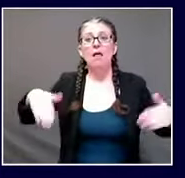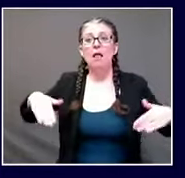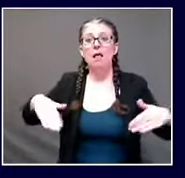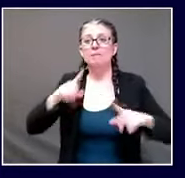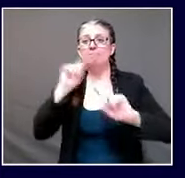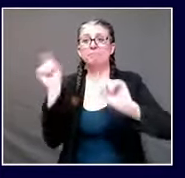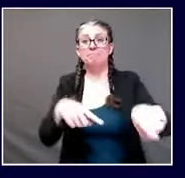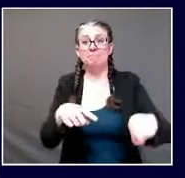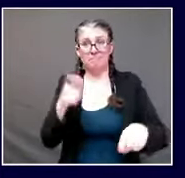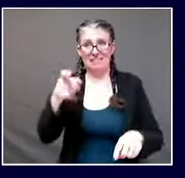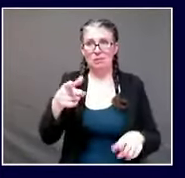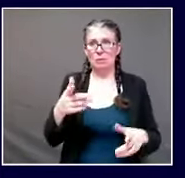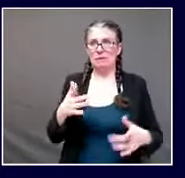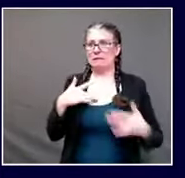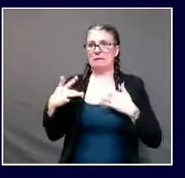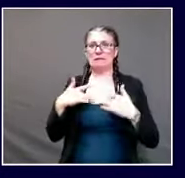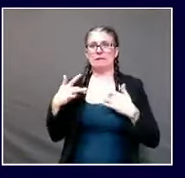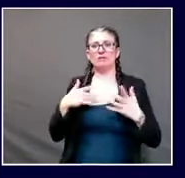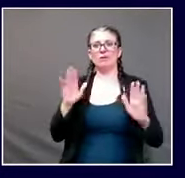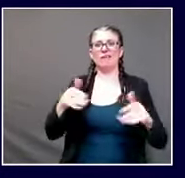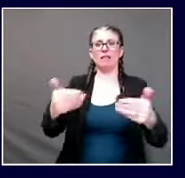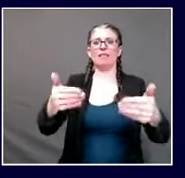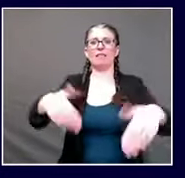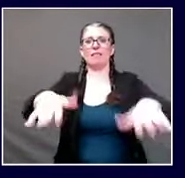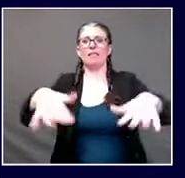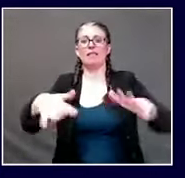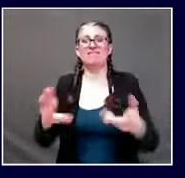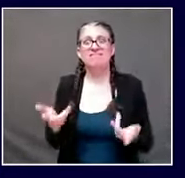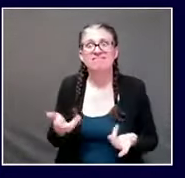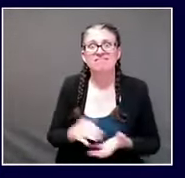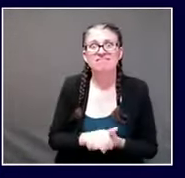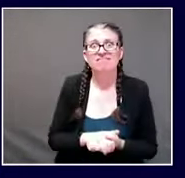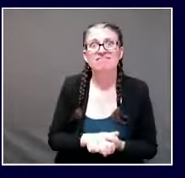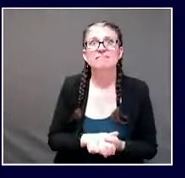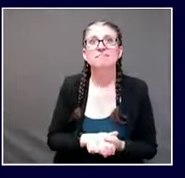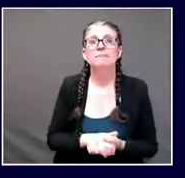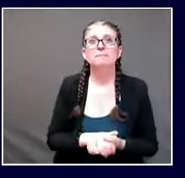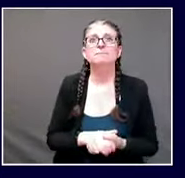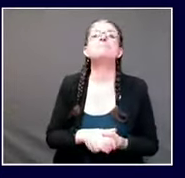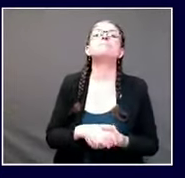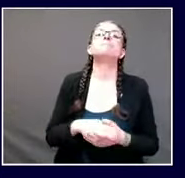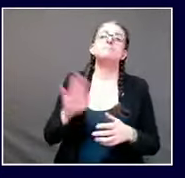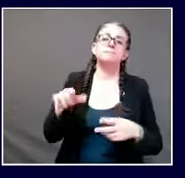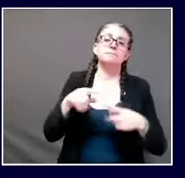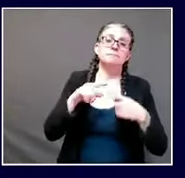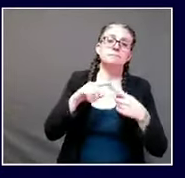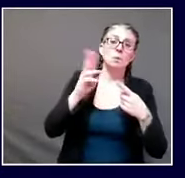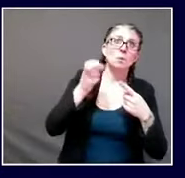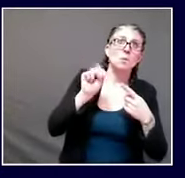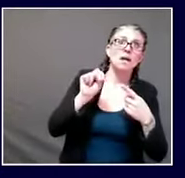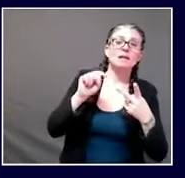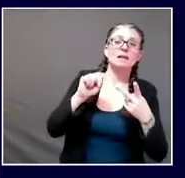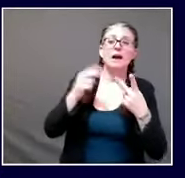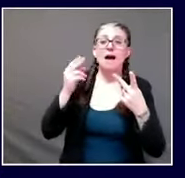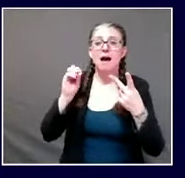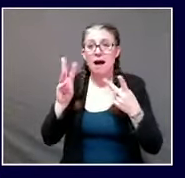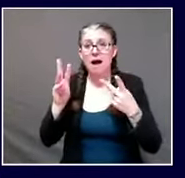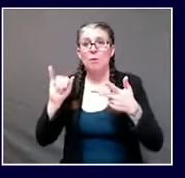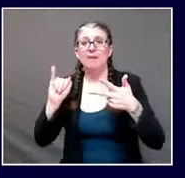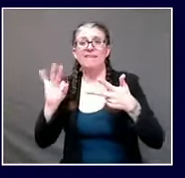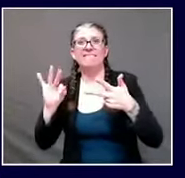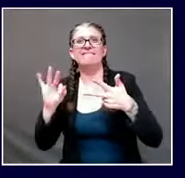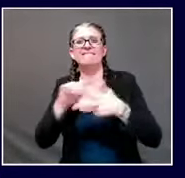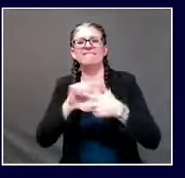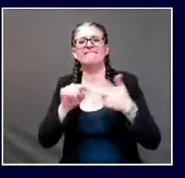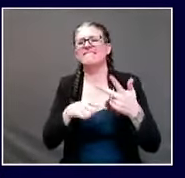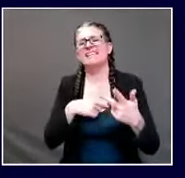-called state of stay at home order would be um invoked or would be appropriate um what i have said is looking back to the